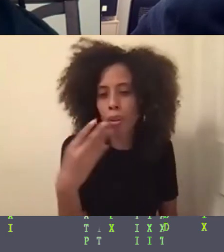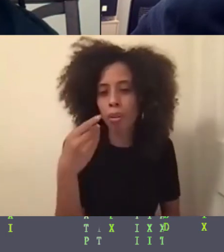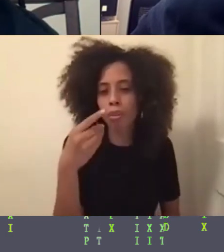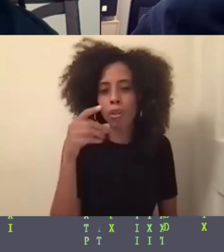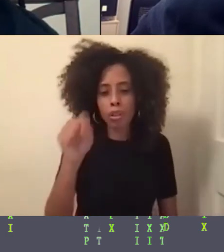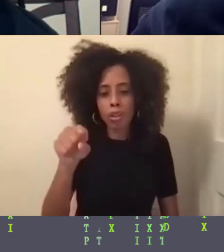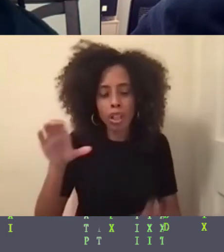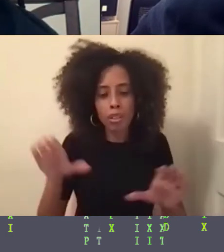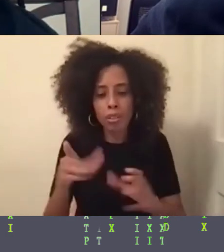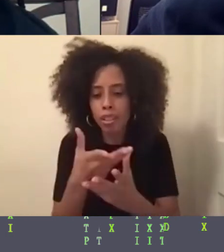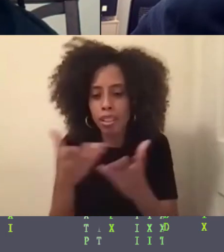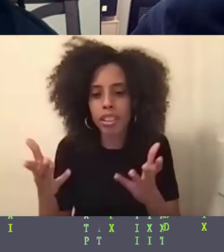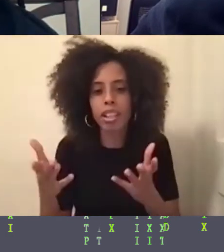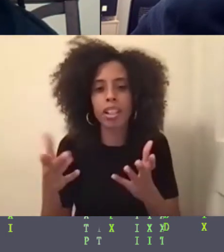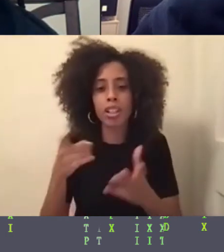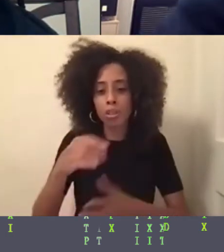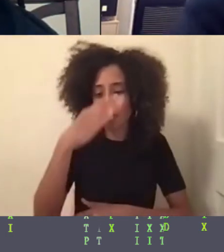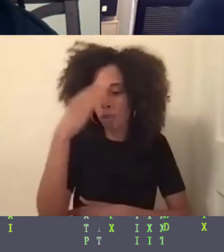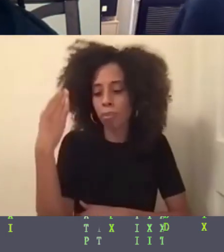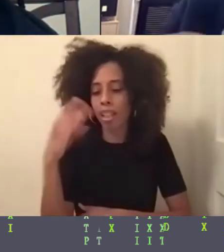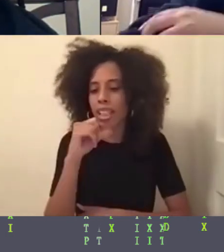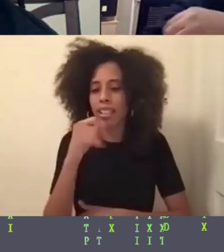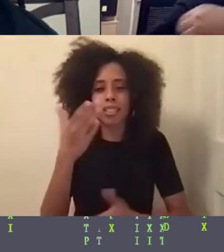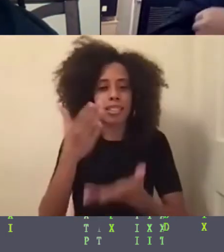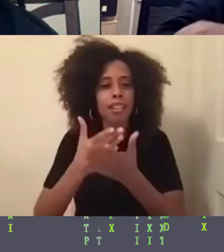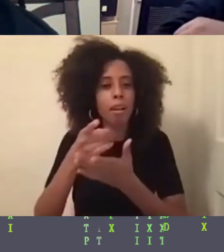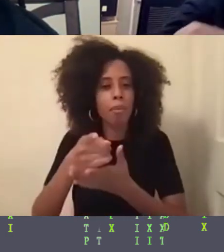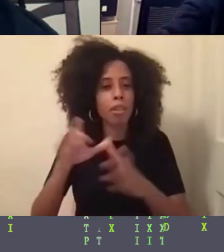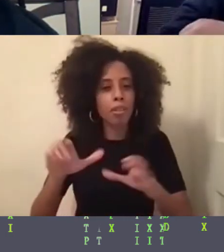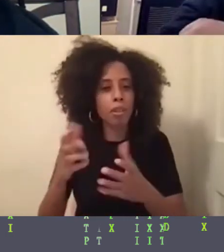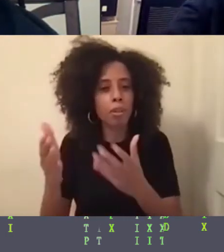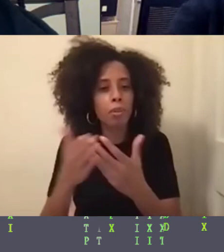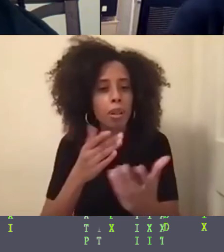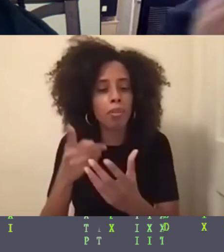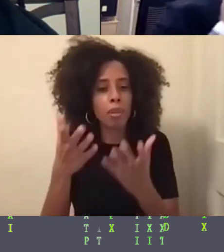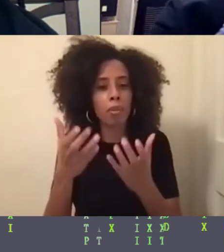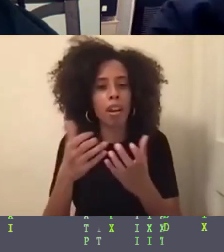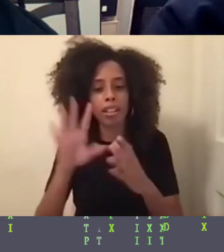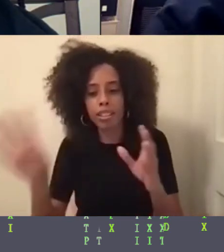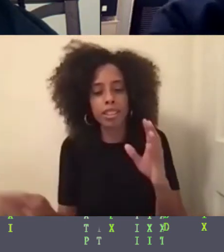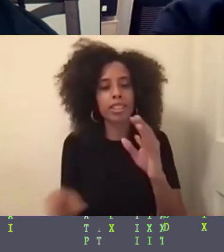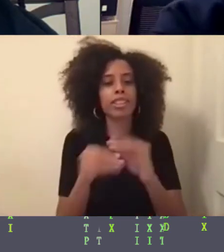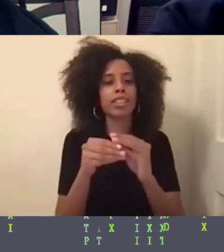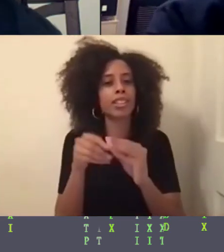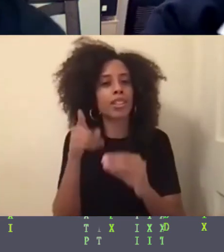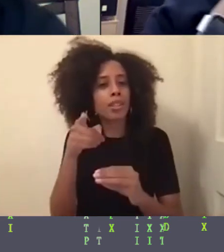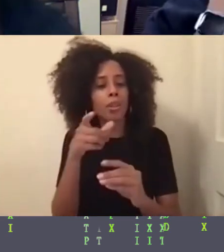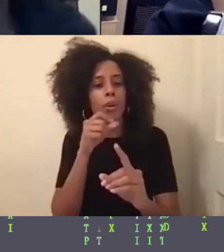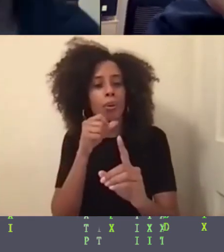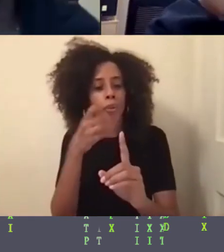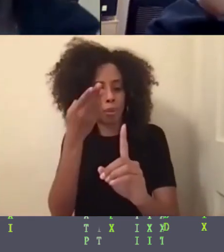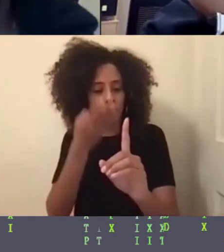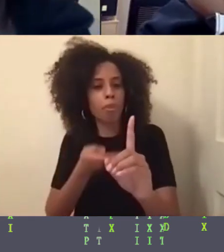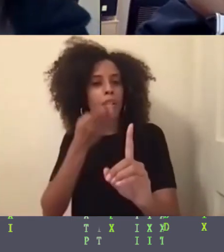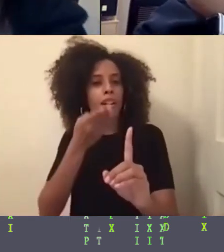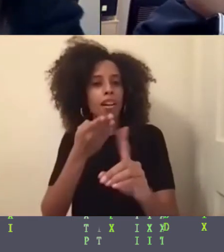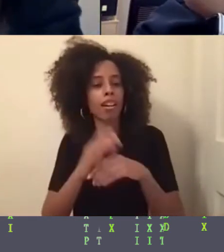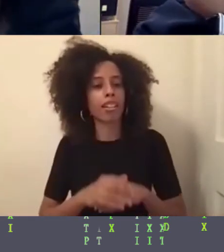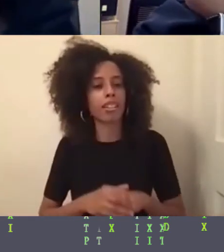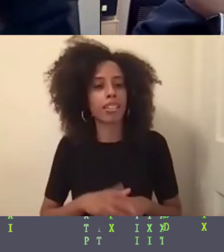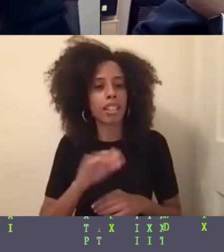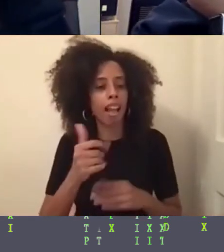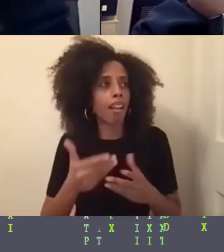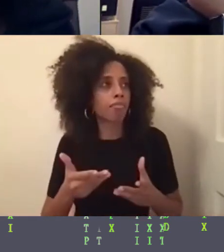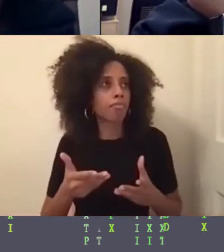doesn't stand in the way and that it's like an in a great addition to who you are as a person, I think has allowed me to move in